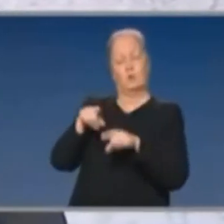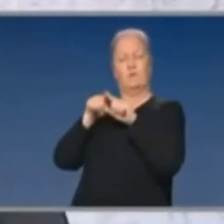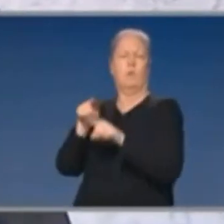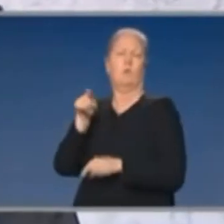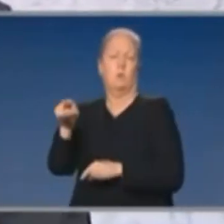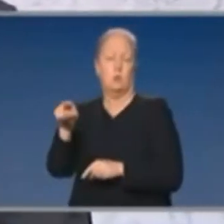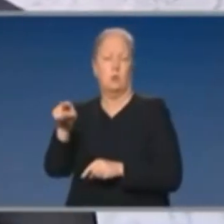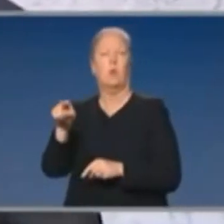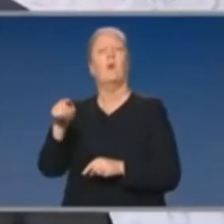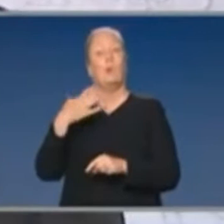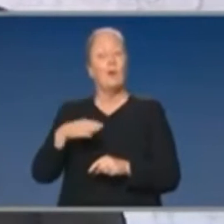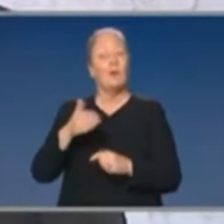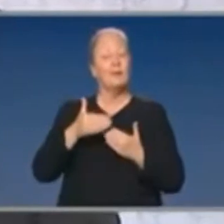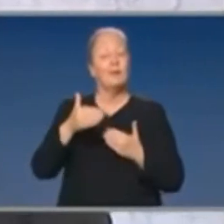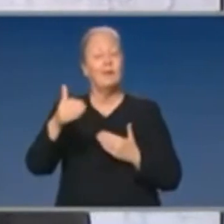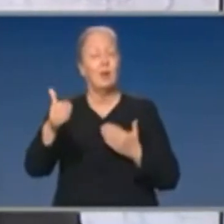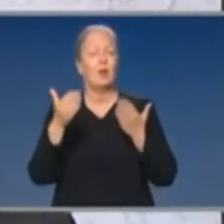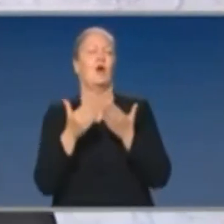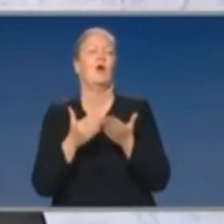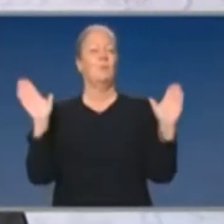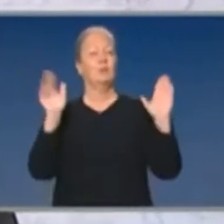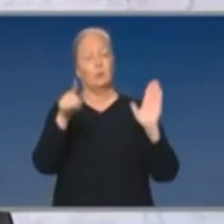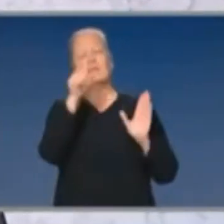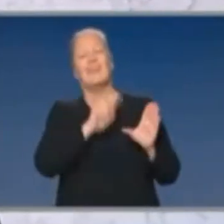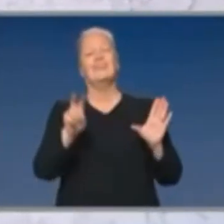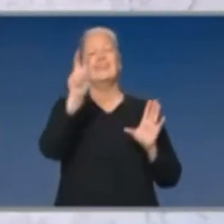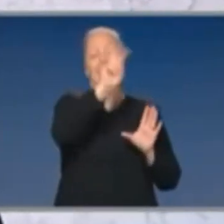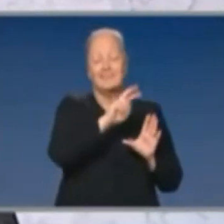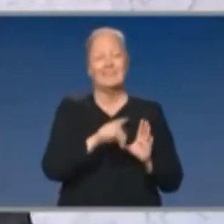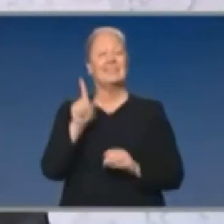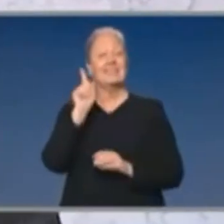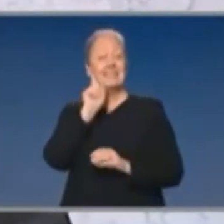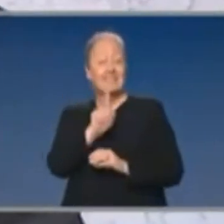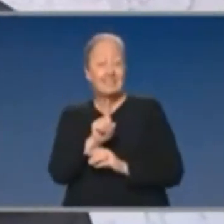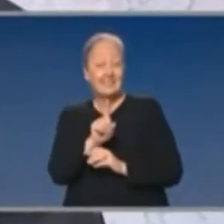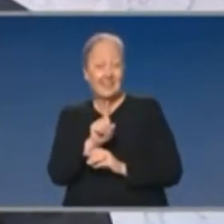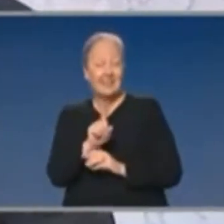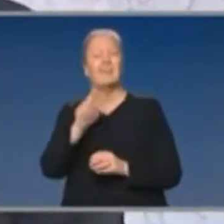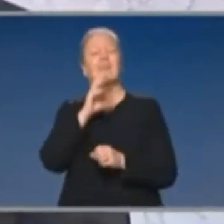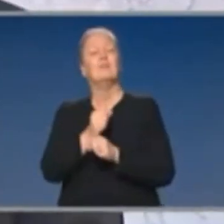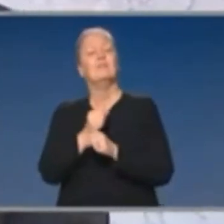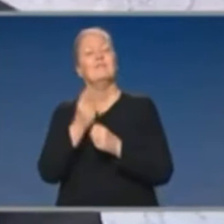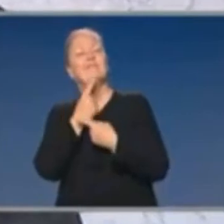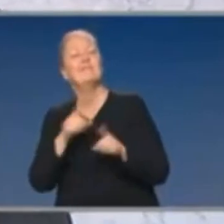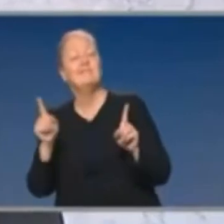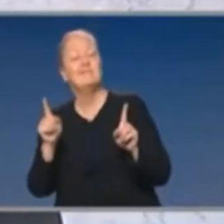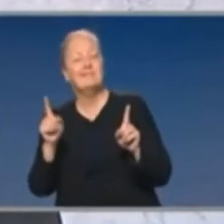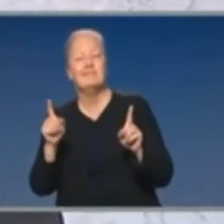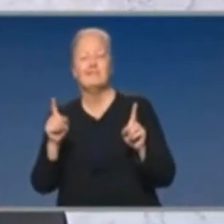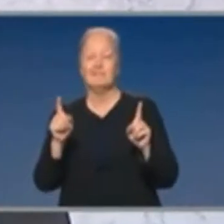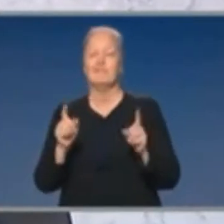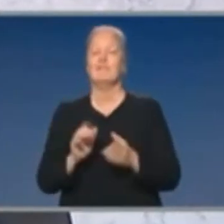open. Now, Victoria's announcement yesterday by the Premier, as I said, it was crushing news.